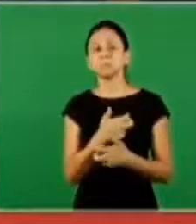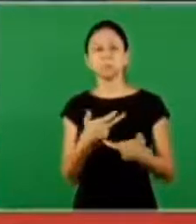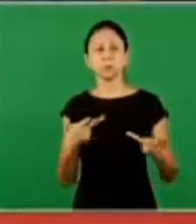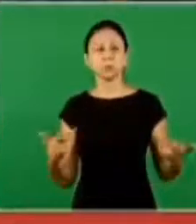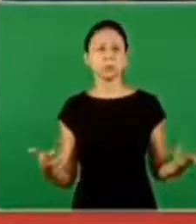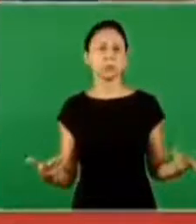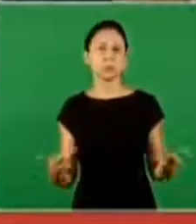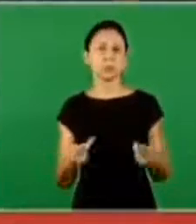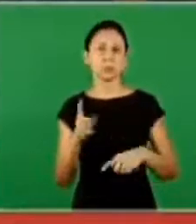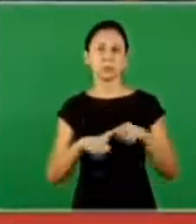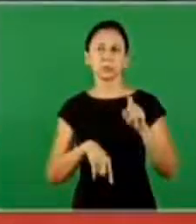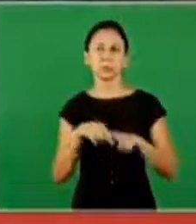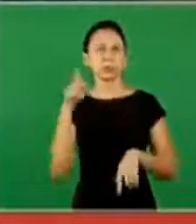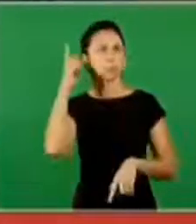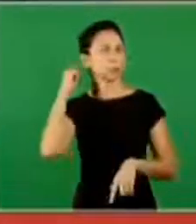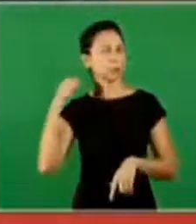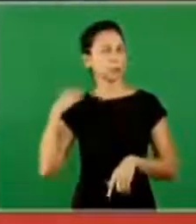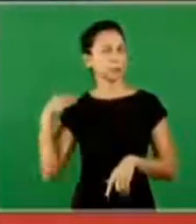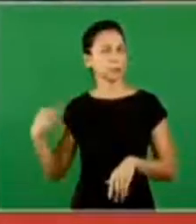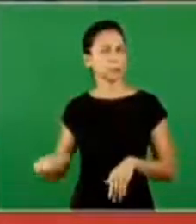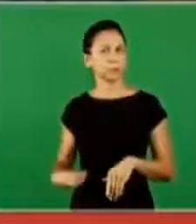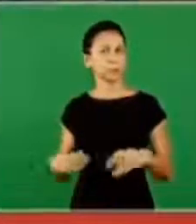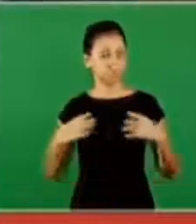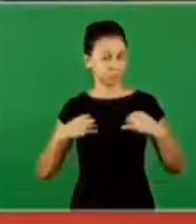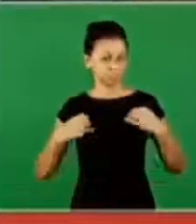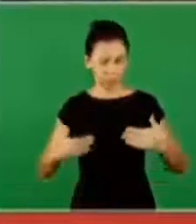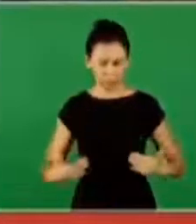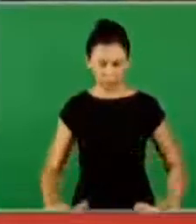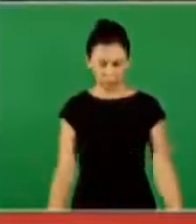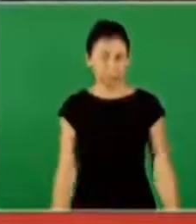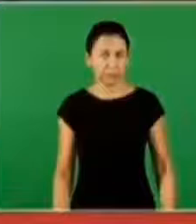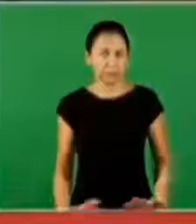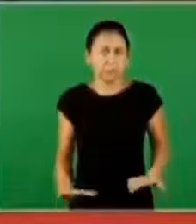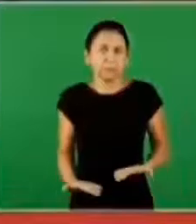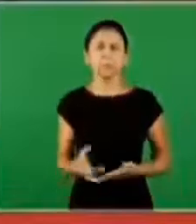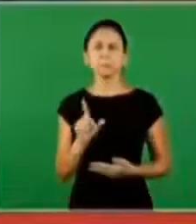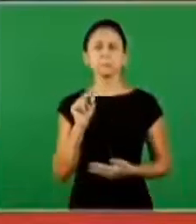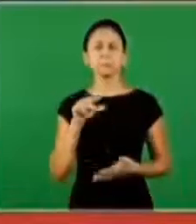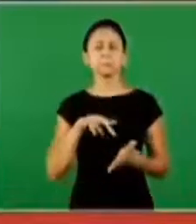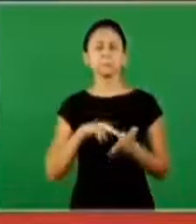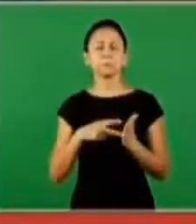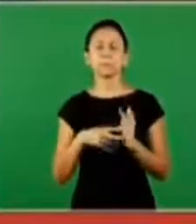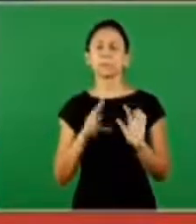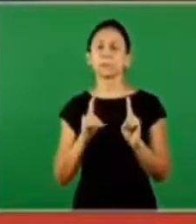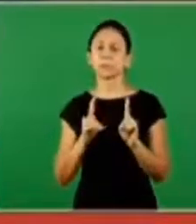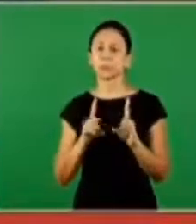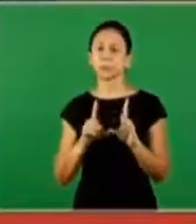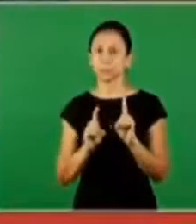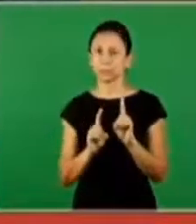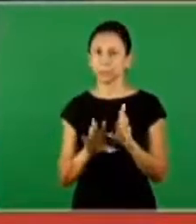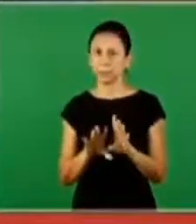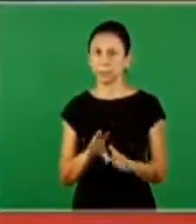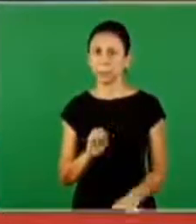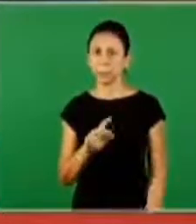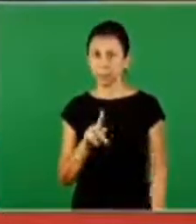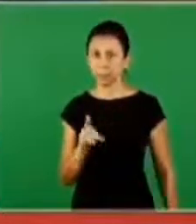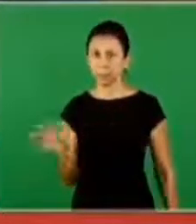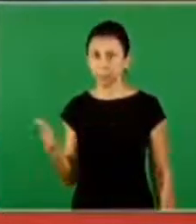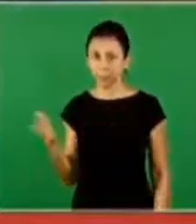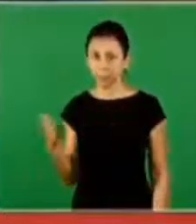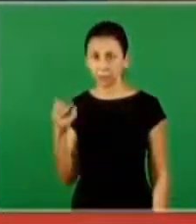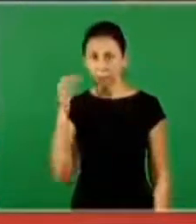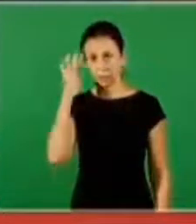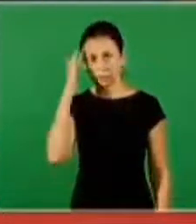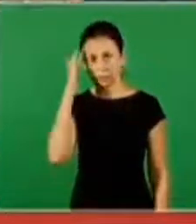uses, and costumes. No, no. You already know about long hair, long dress, and this kind of stuff. But what is doctrine?